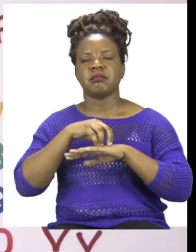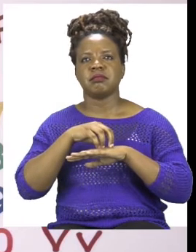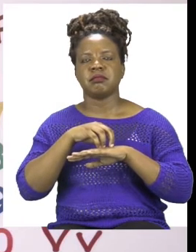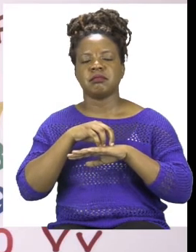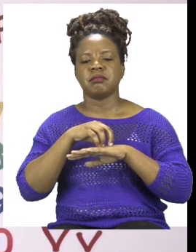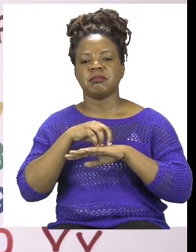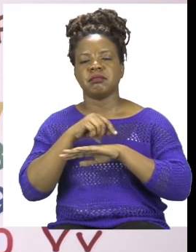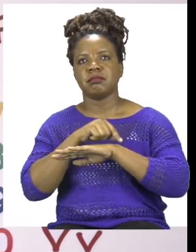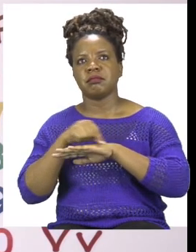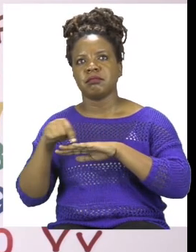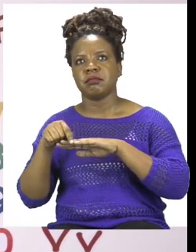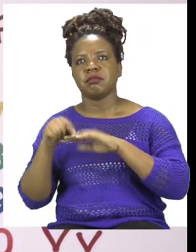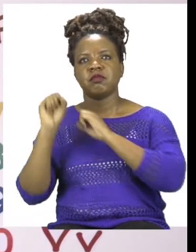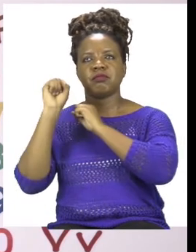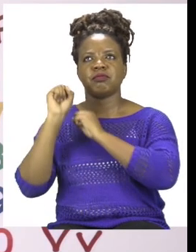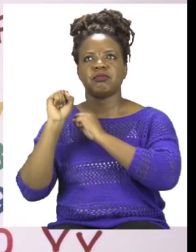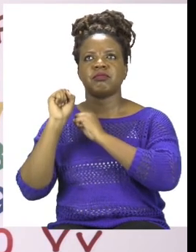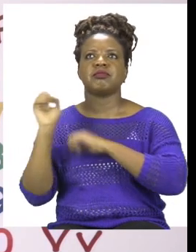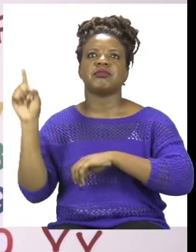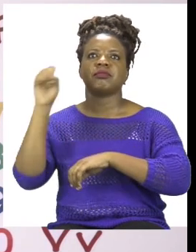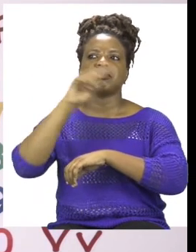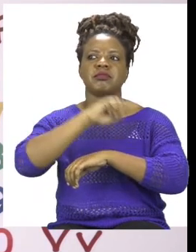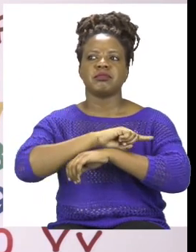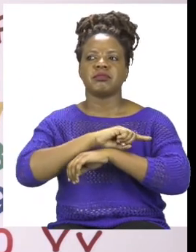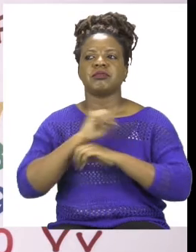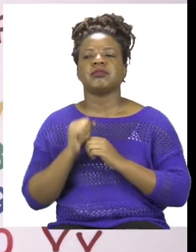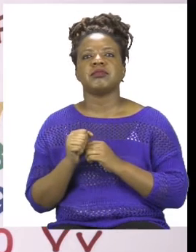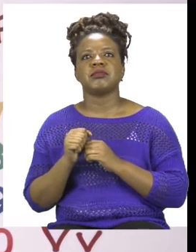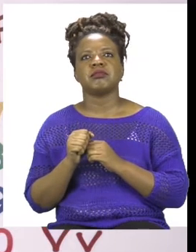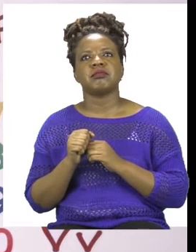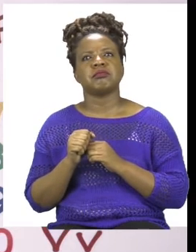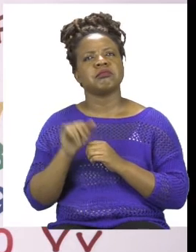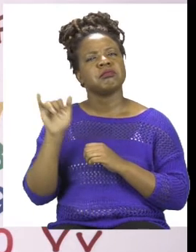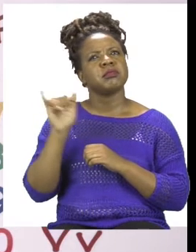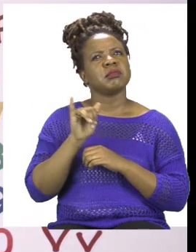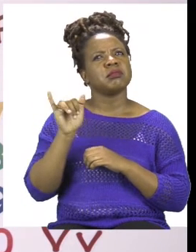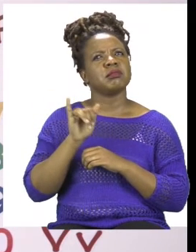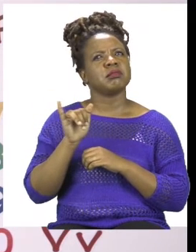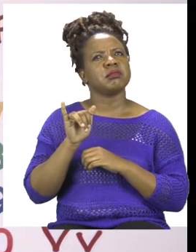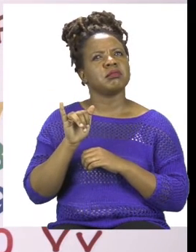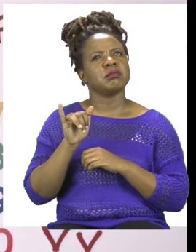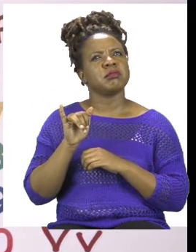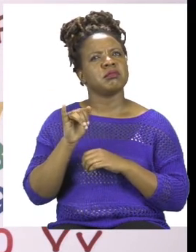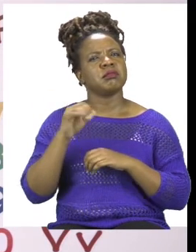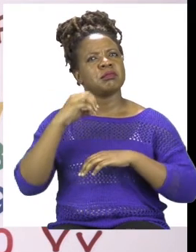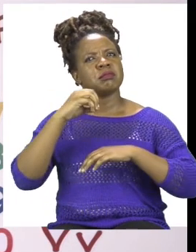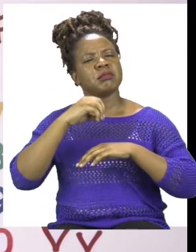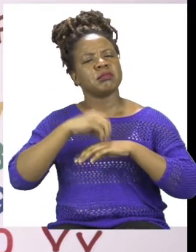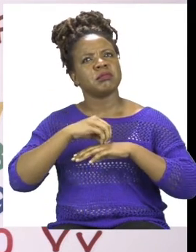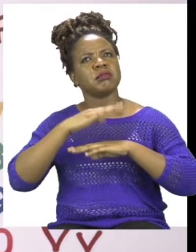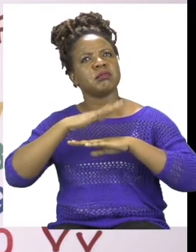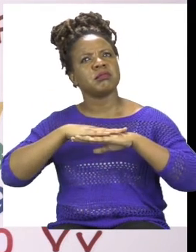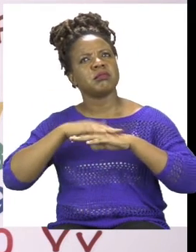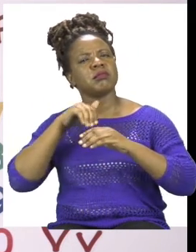Christmas day. Now which preposition is going to be the correct one? We can't